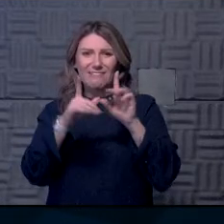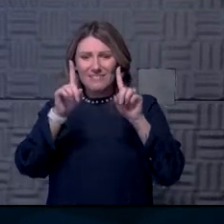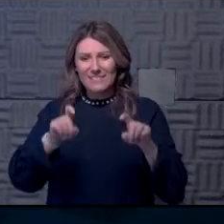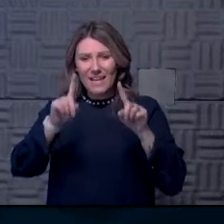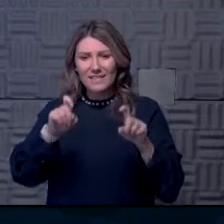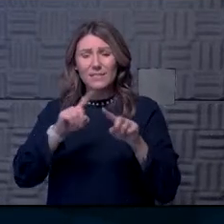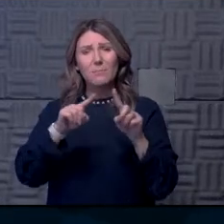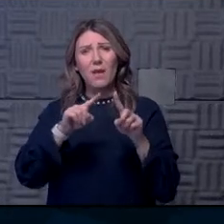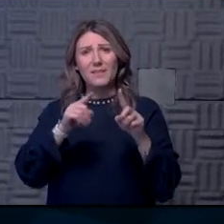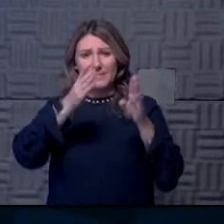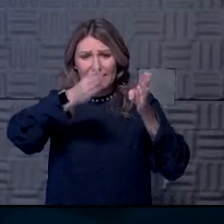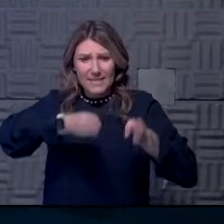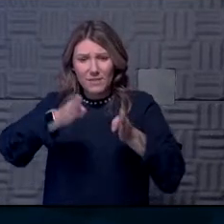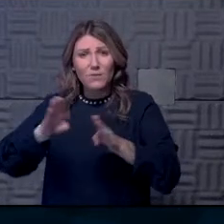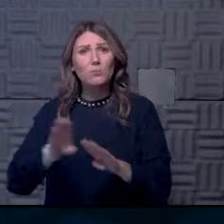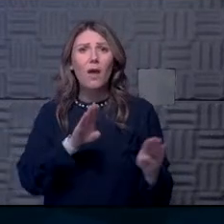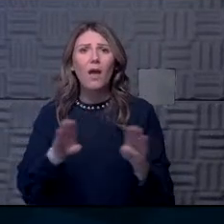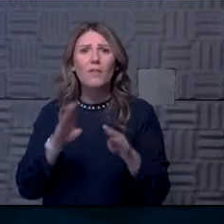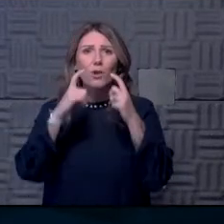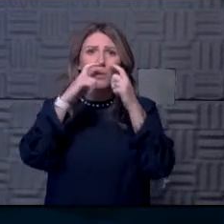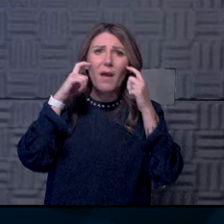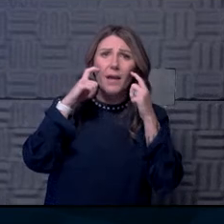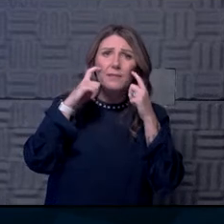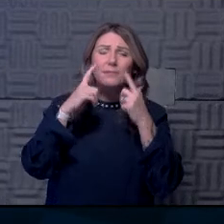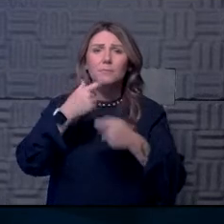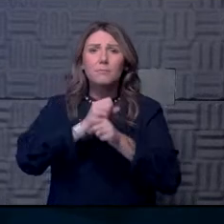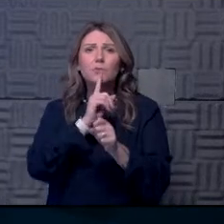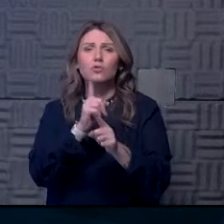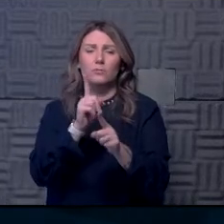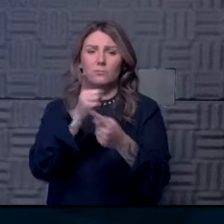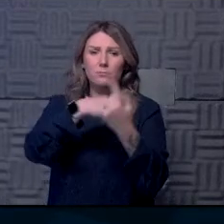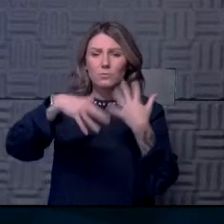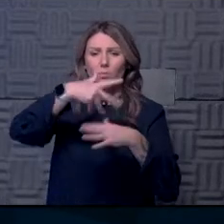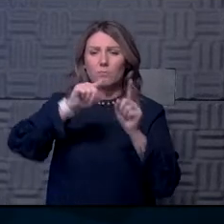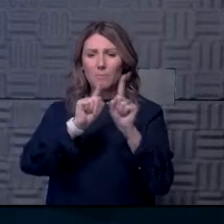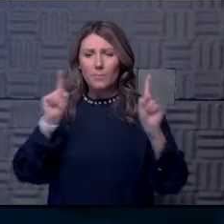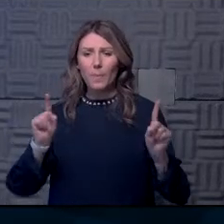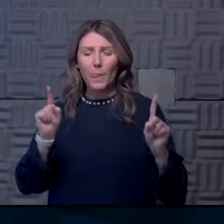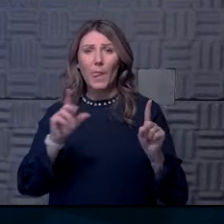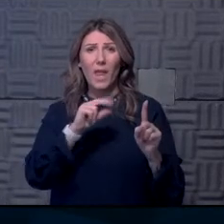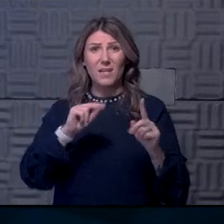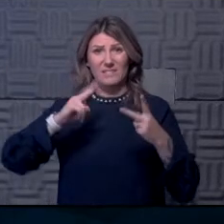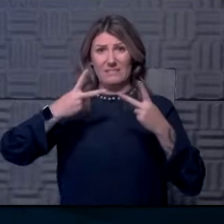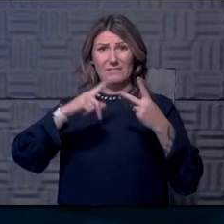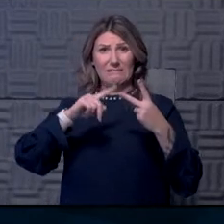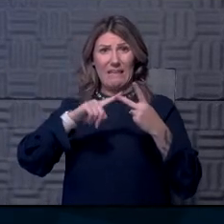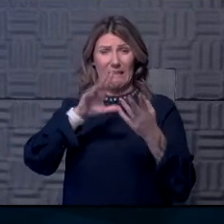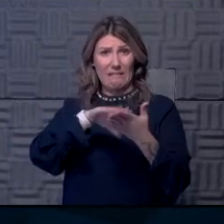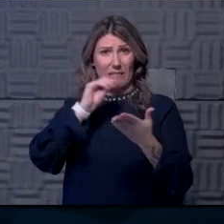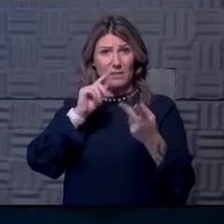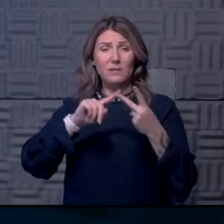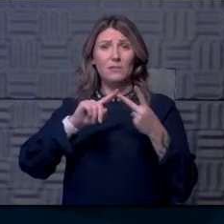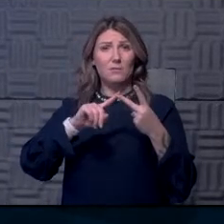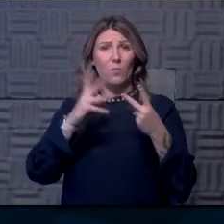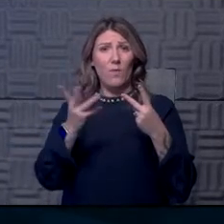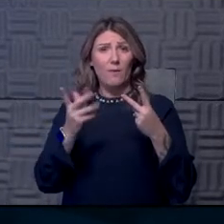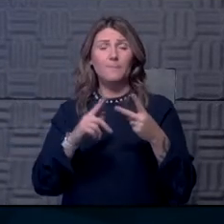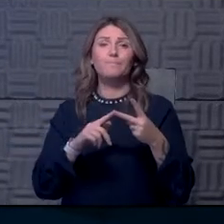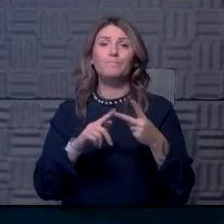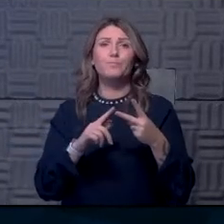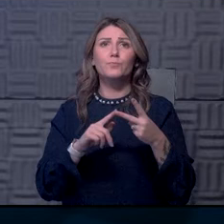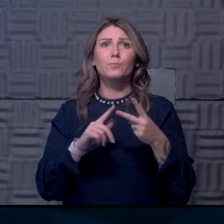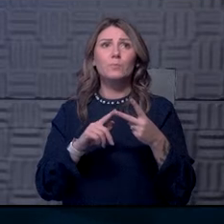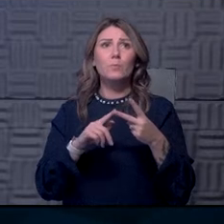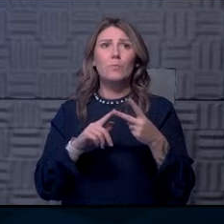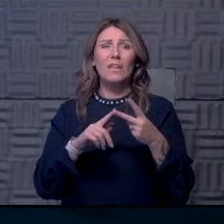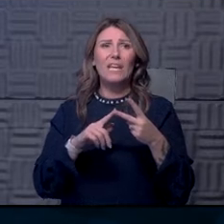to masking and distancing. Uh, and so I, I think, uh, the second lesson, uh, learned would be that, uh, it's a, it's